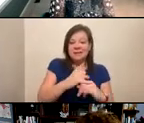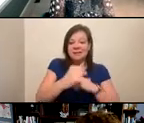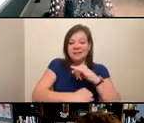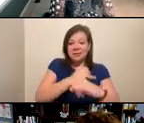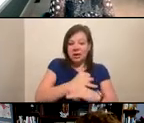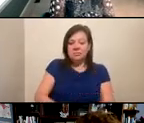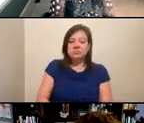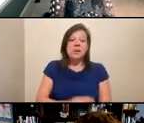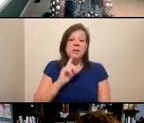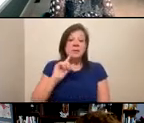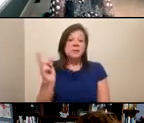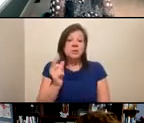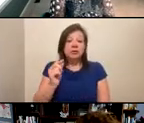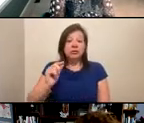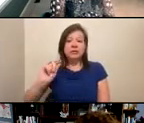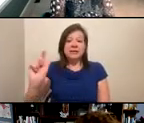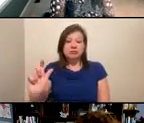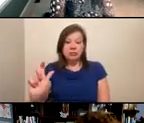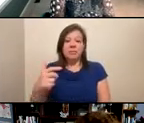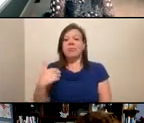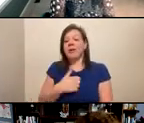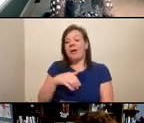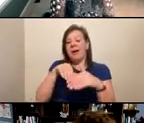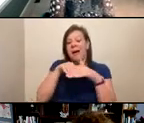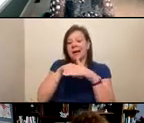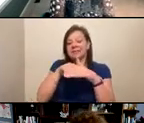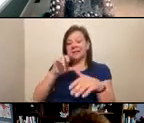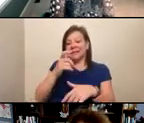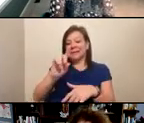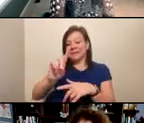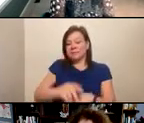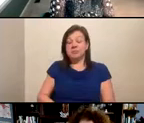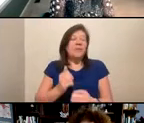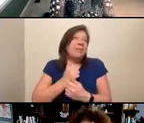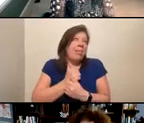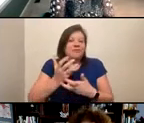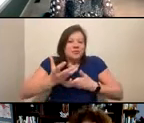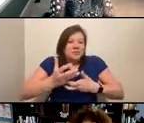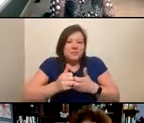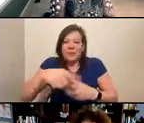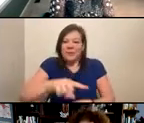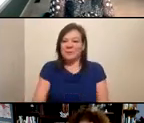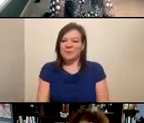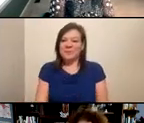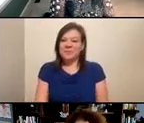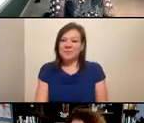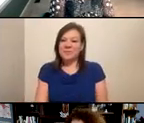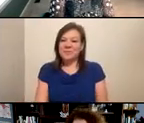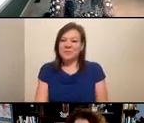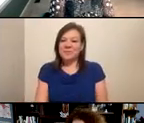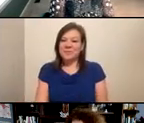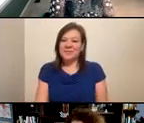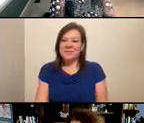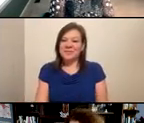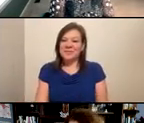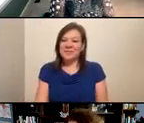And on Twitter and Instagram, we are at Access LEAD. We would love to engage with you. And with that,